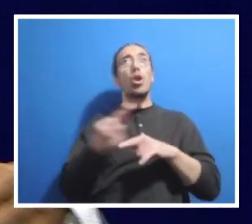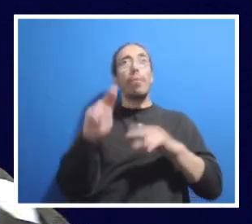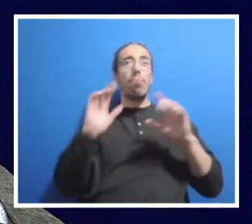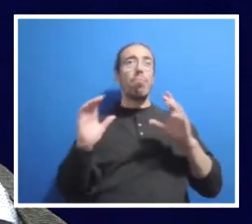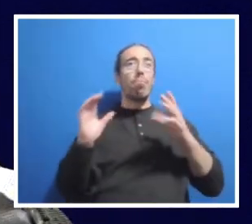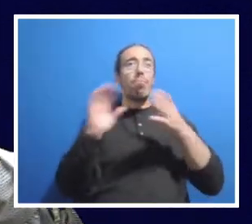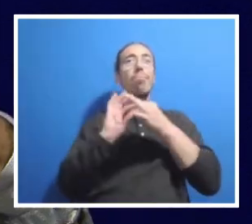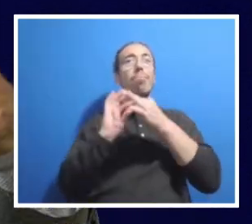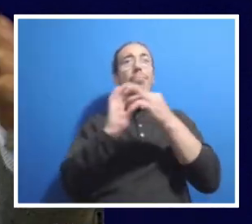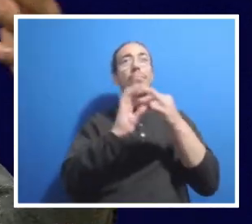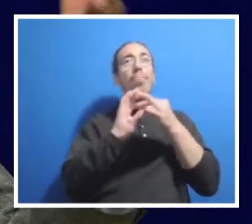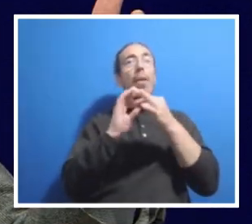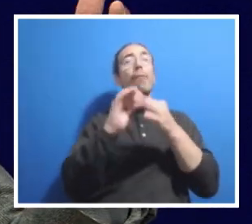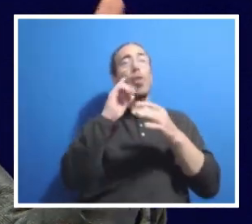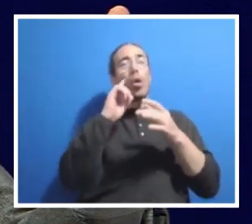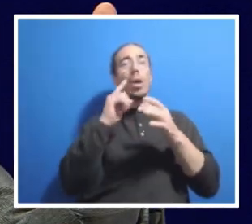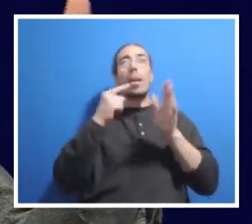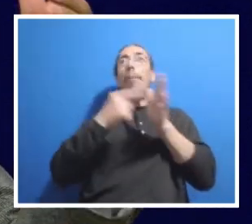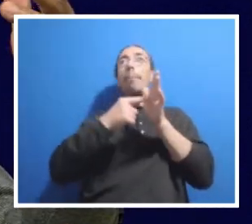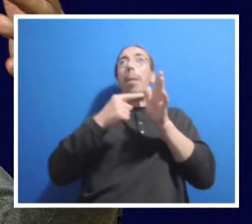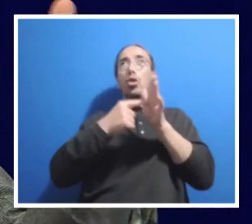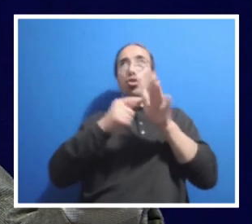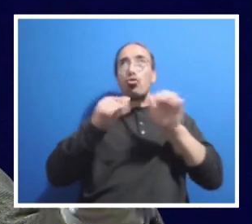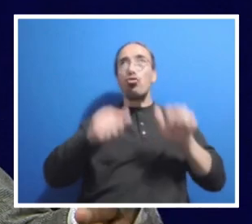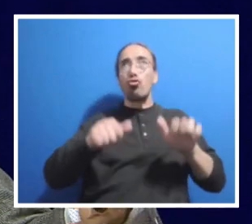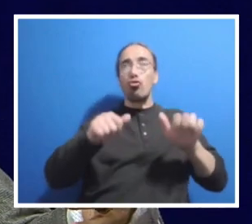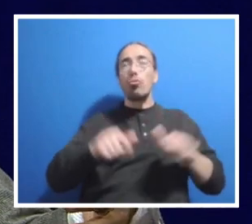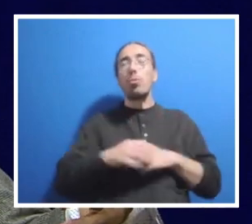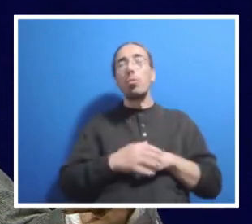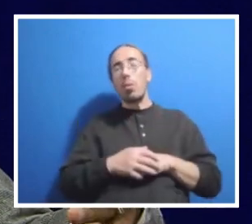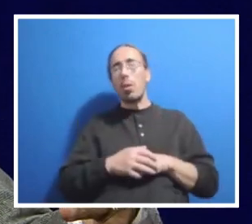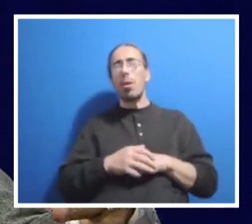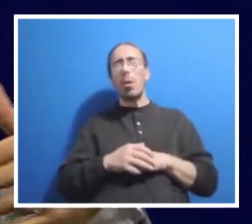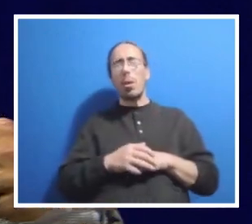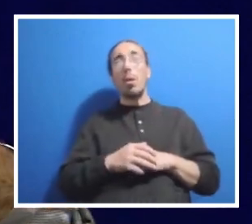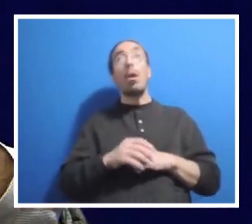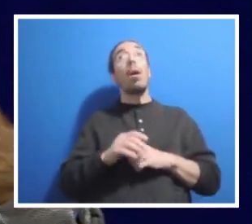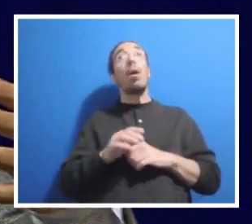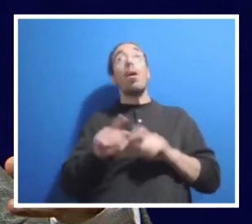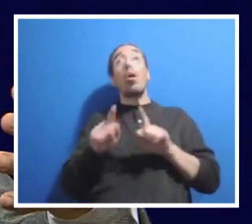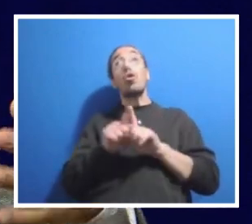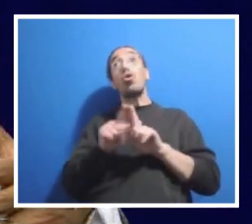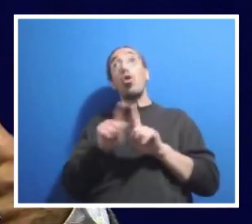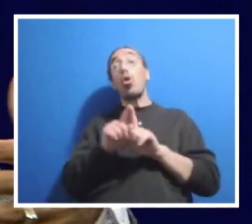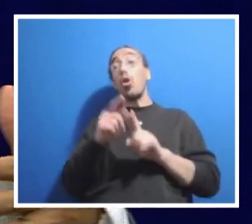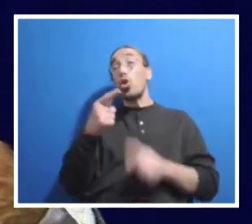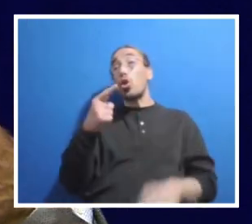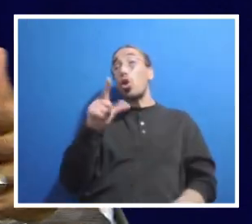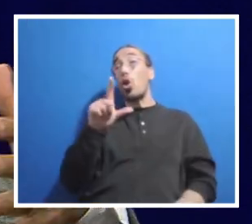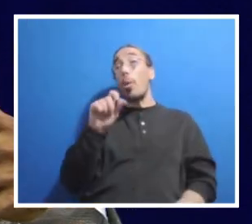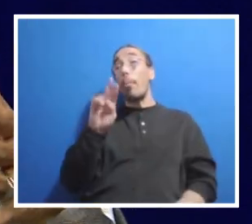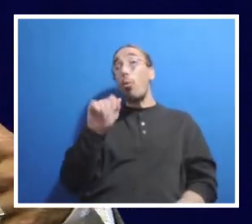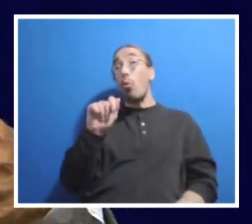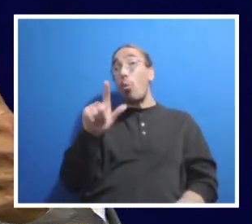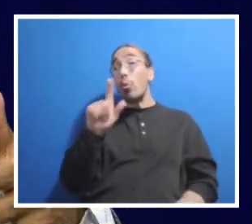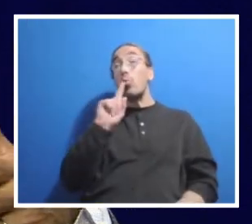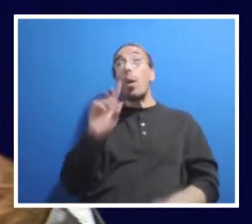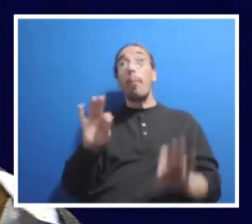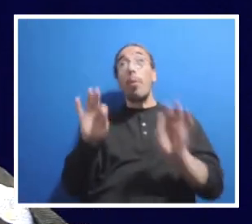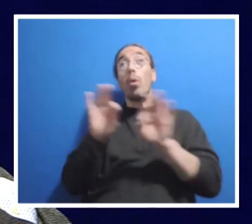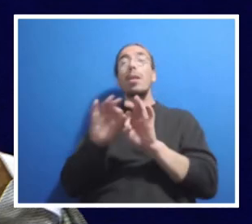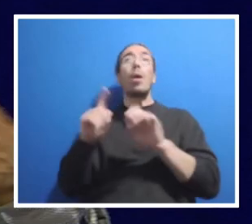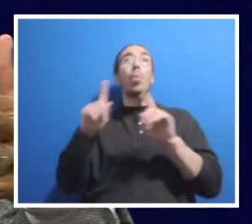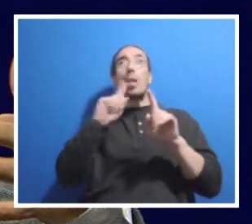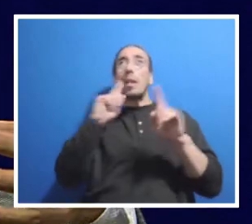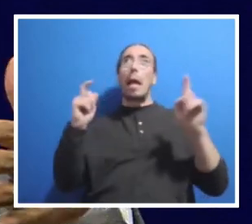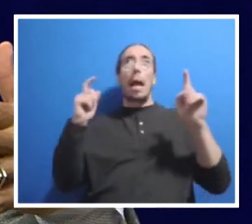expenditures. We have an international presence, right? Penn State Global is important to us. So it's a complicated system that we have to build